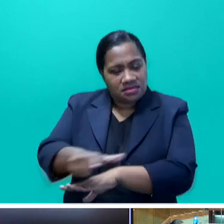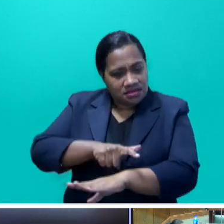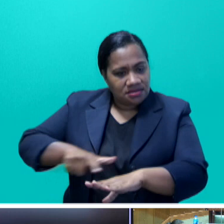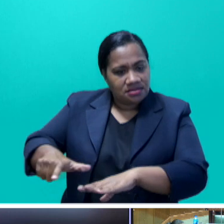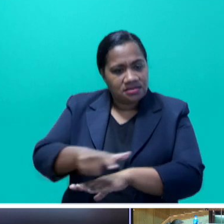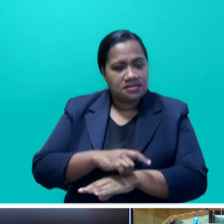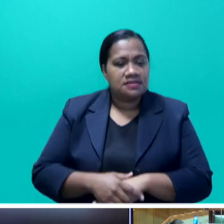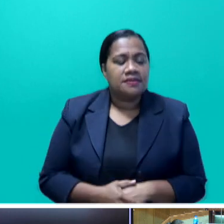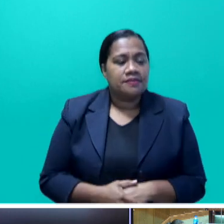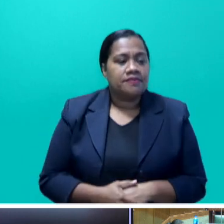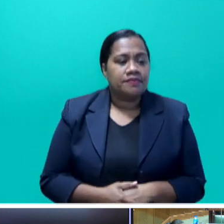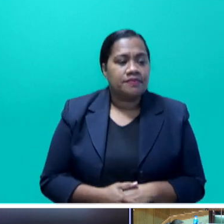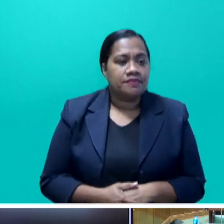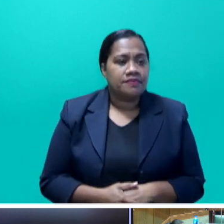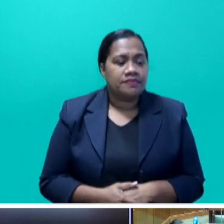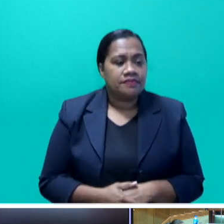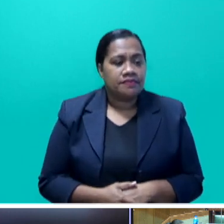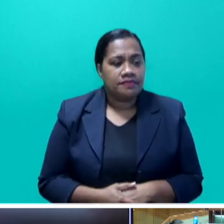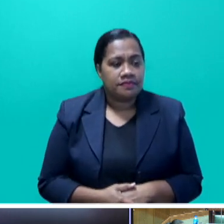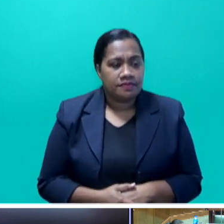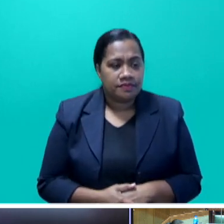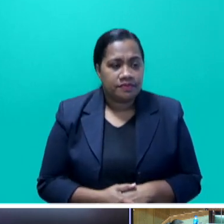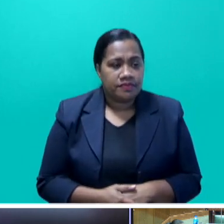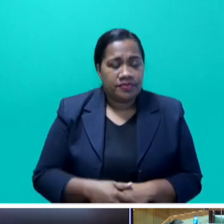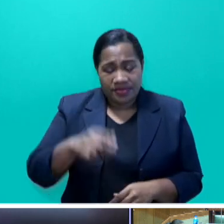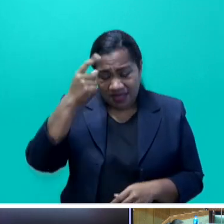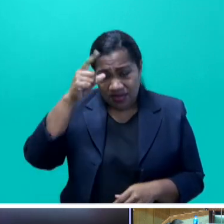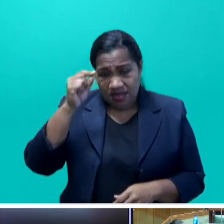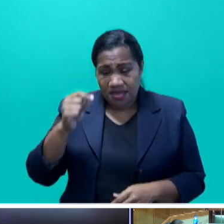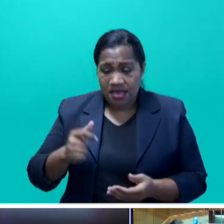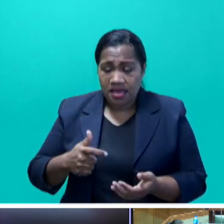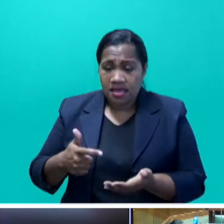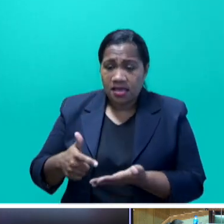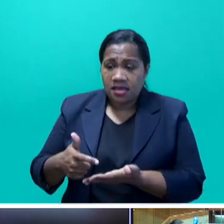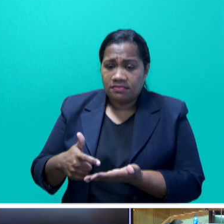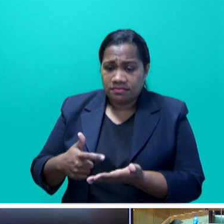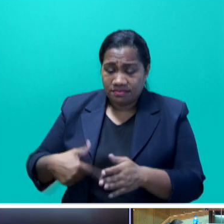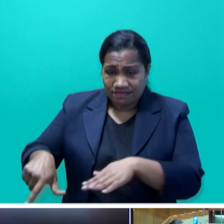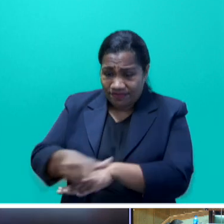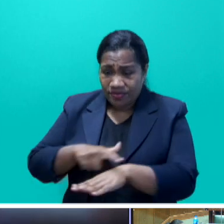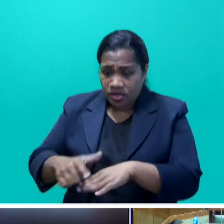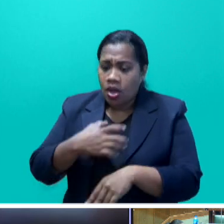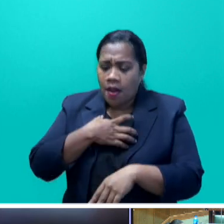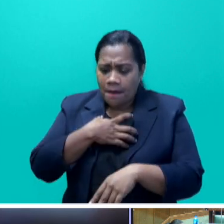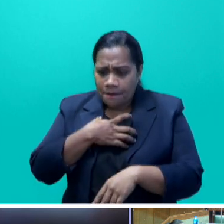Cutting these red tapes makes Itauke land, or lease land, more attractive to potential leases,